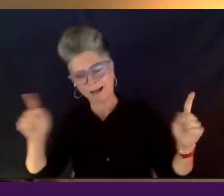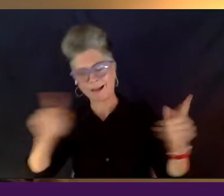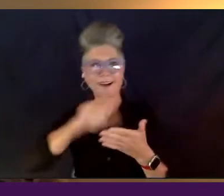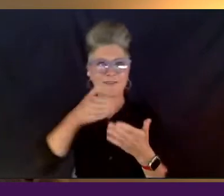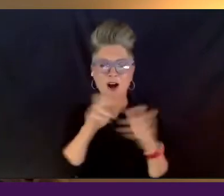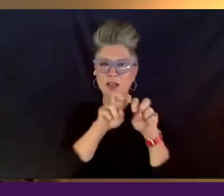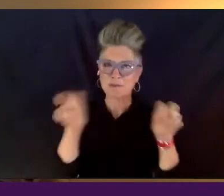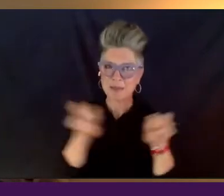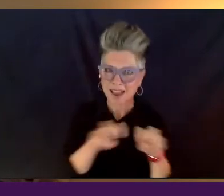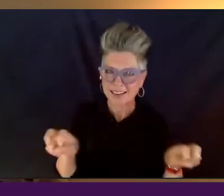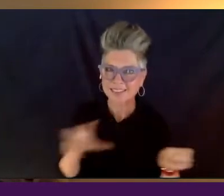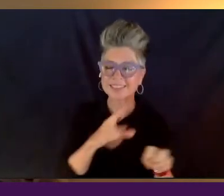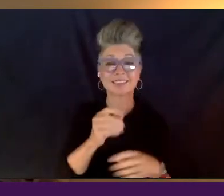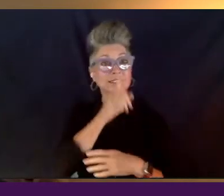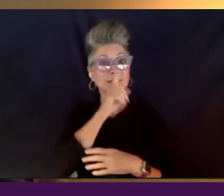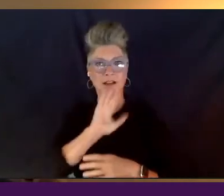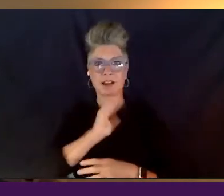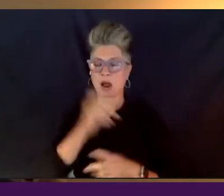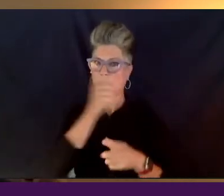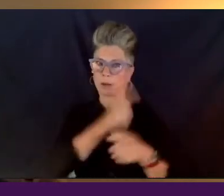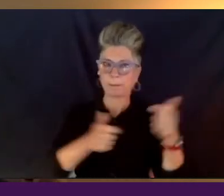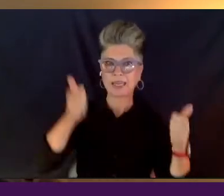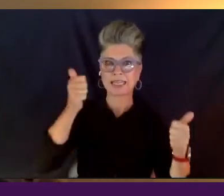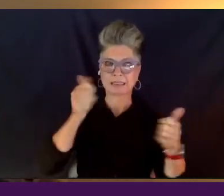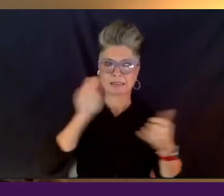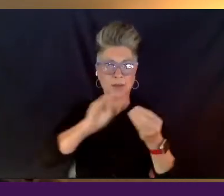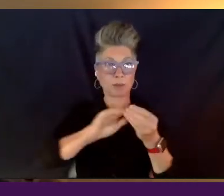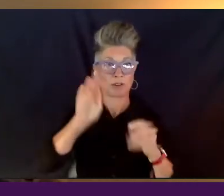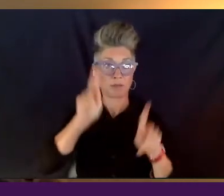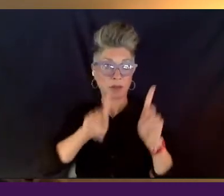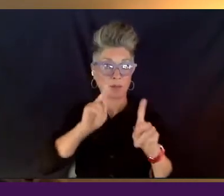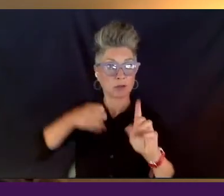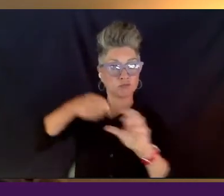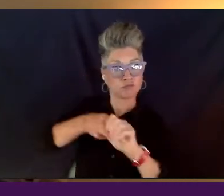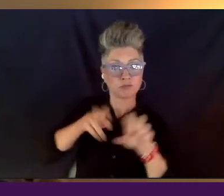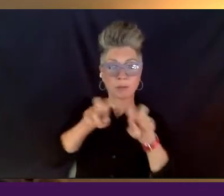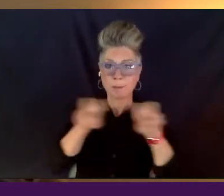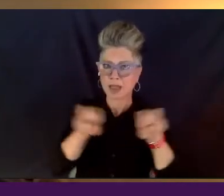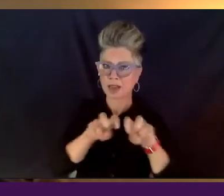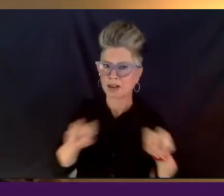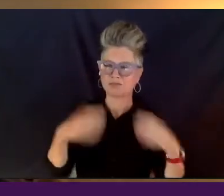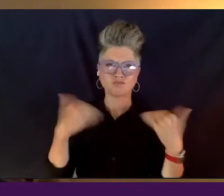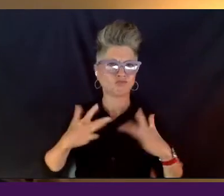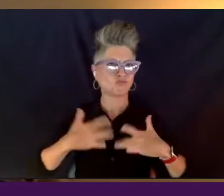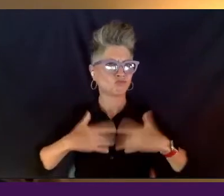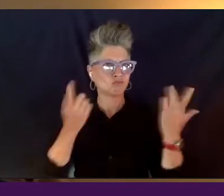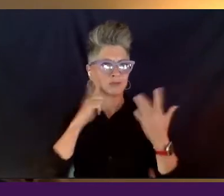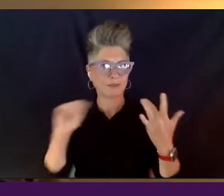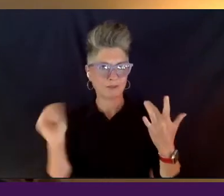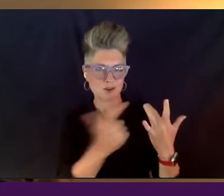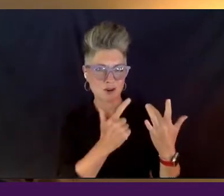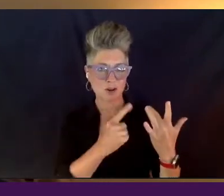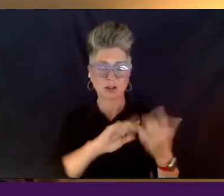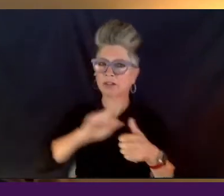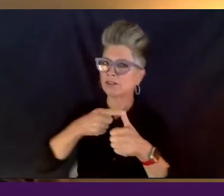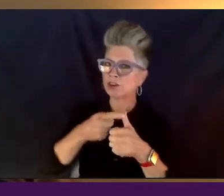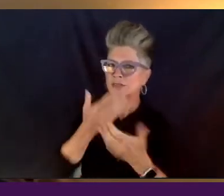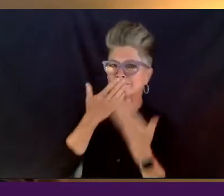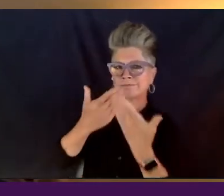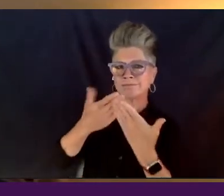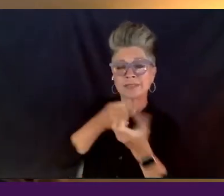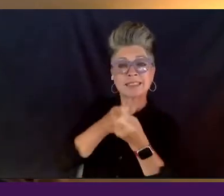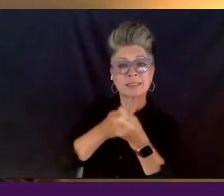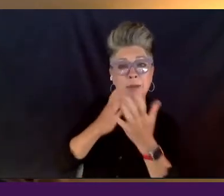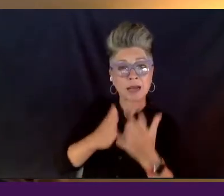biggest panel, which we're very excited to have everyone with us today. First, I want to thank our sponsor of the forum, the